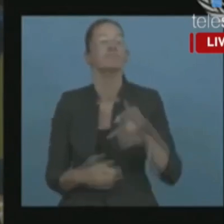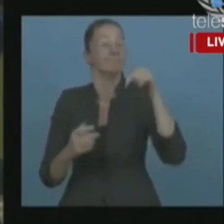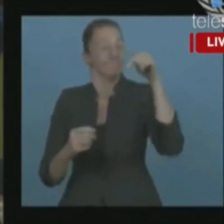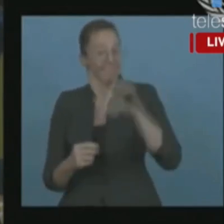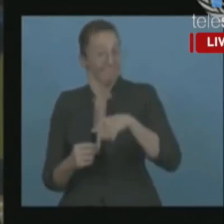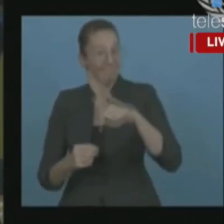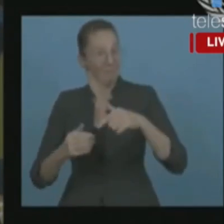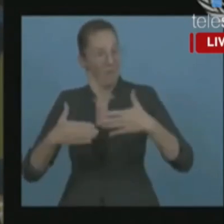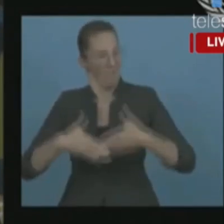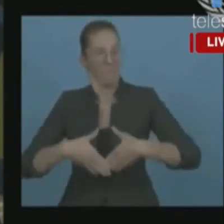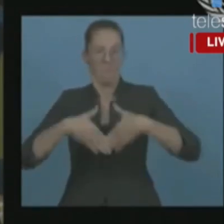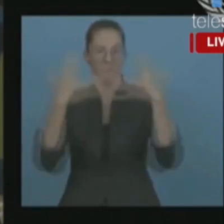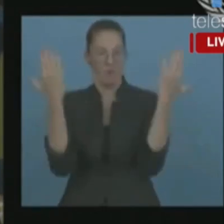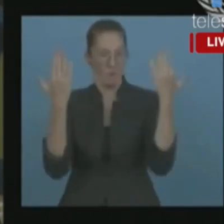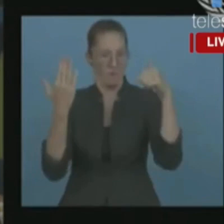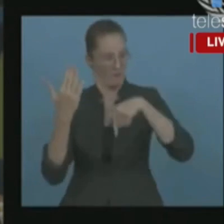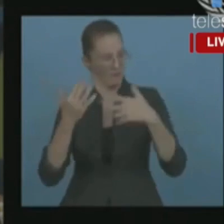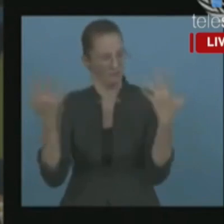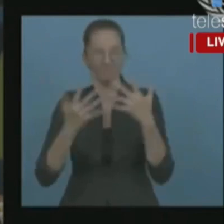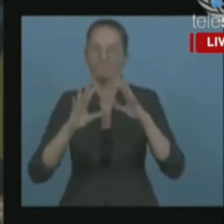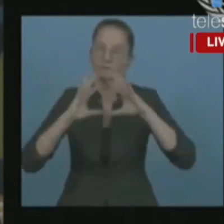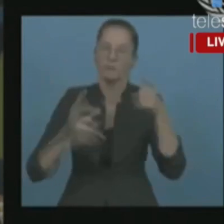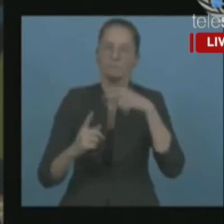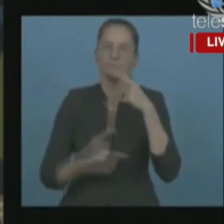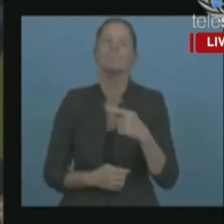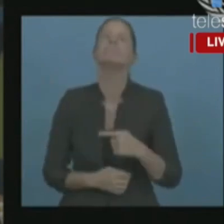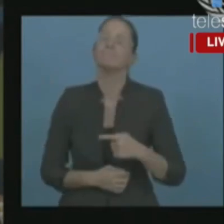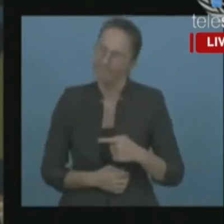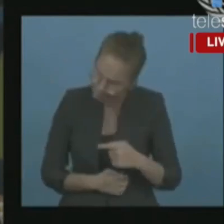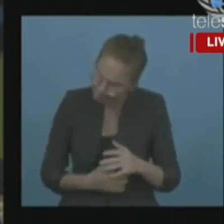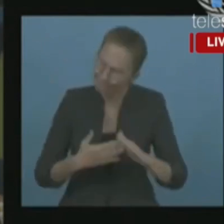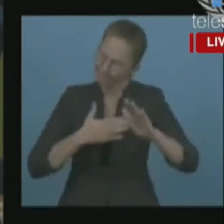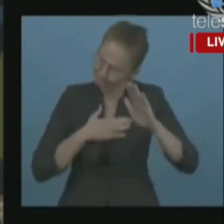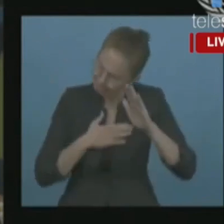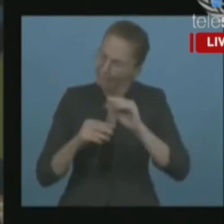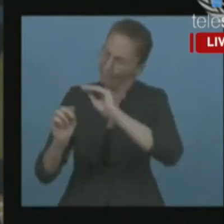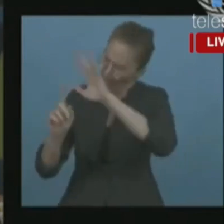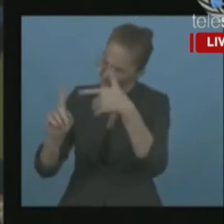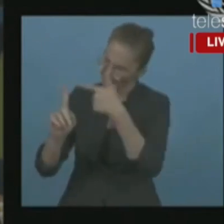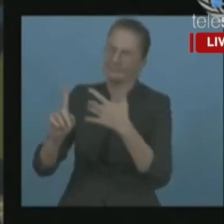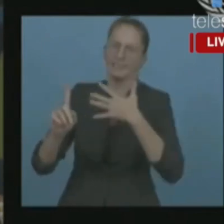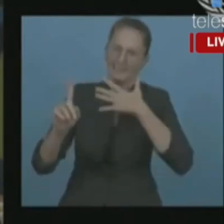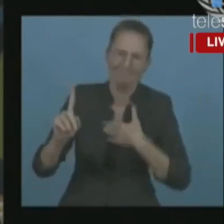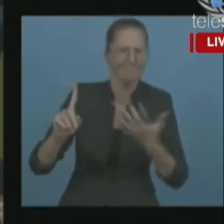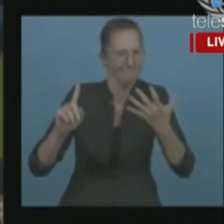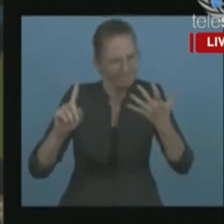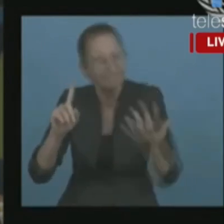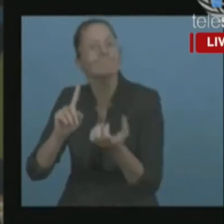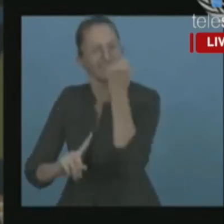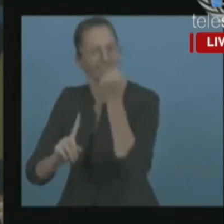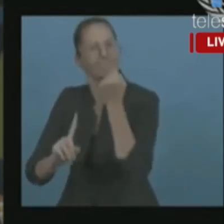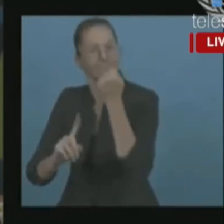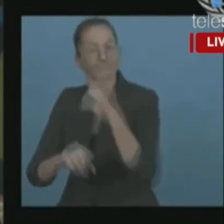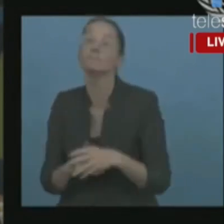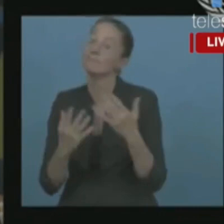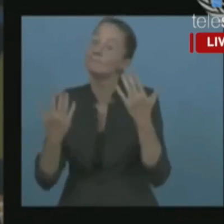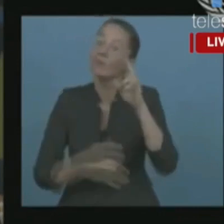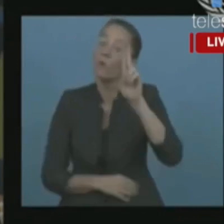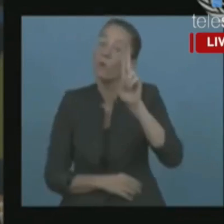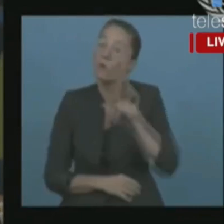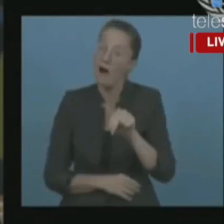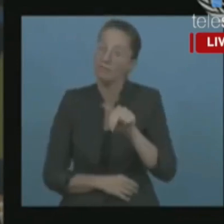and the Secretary General of the United Nations, today my message is very simple,